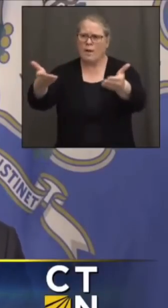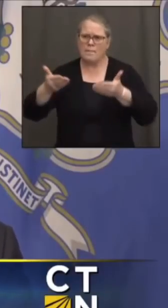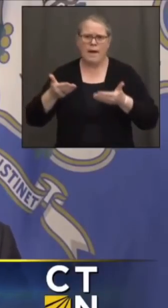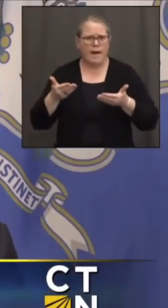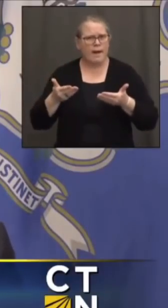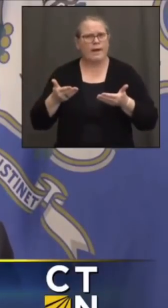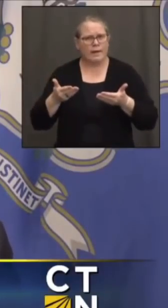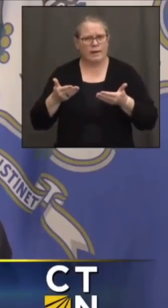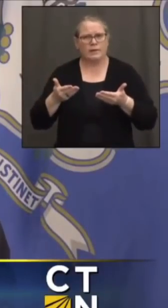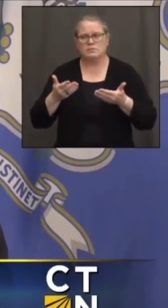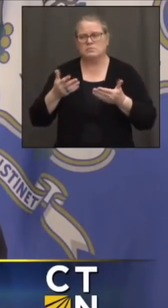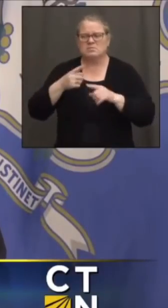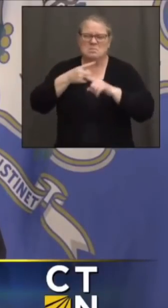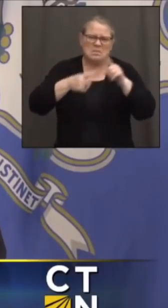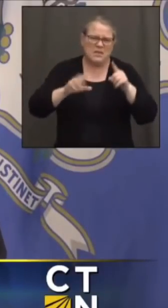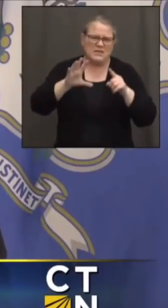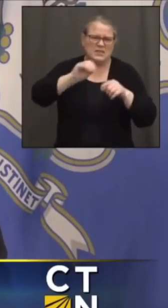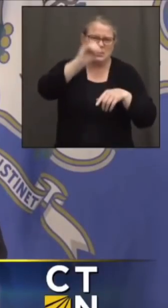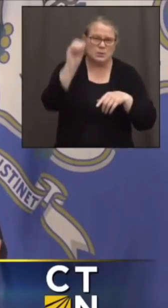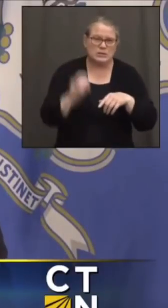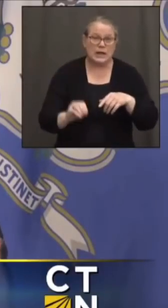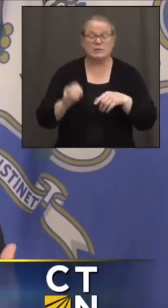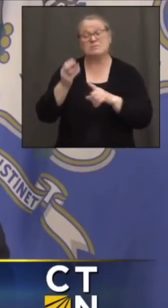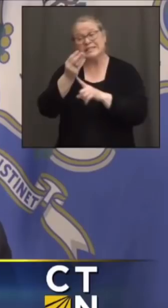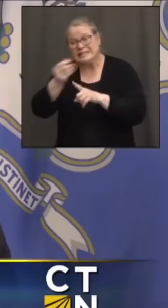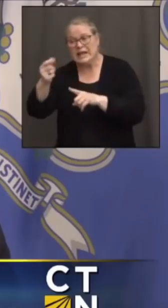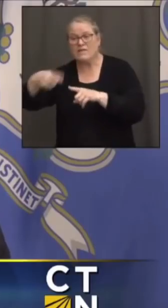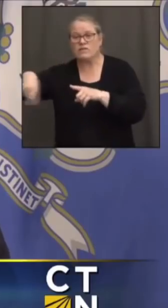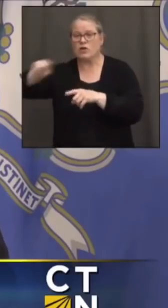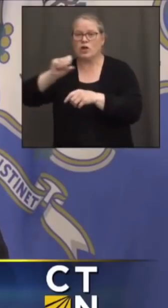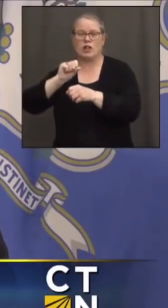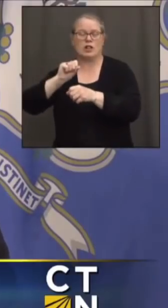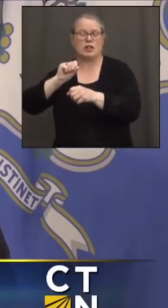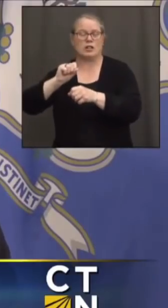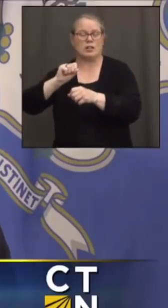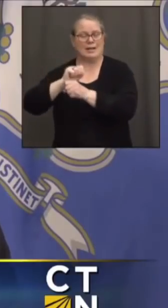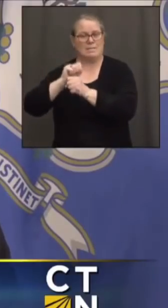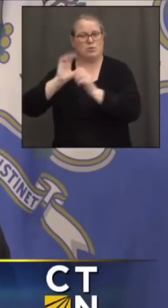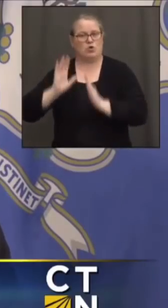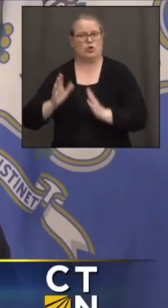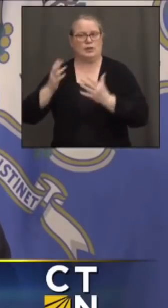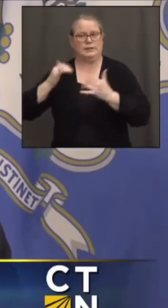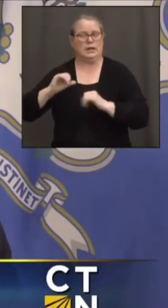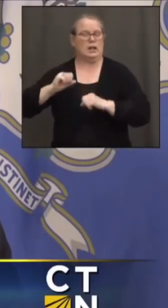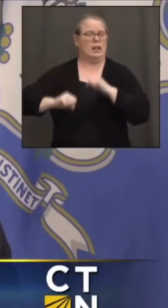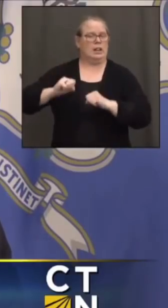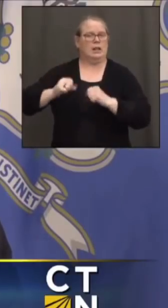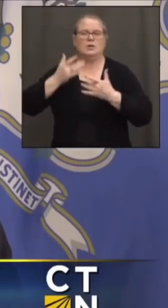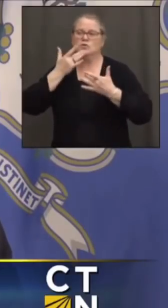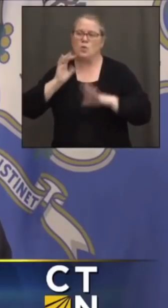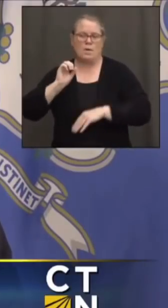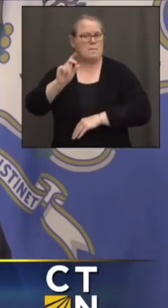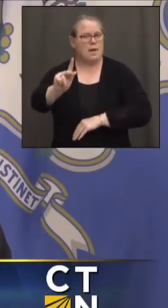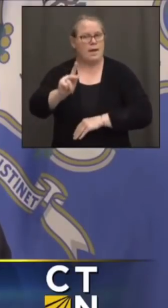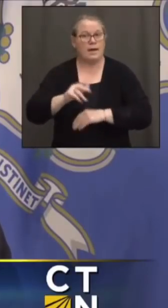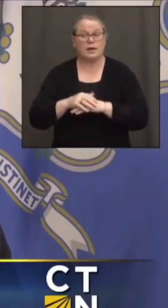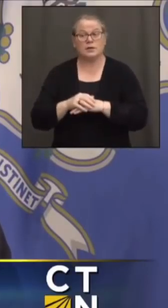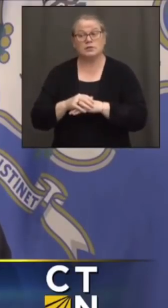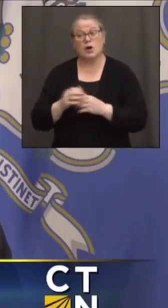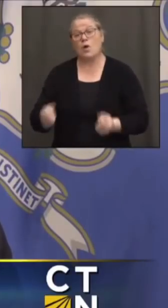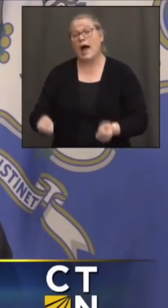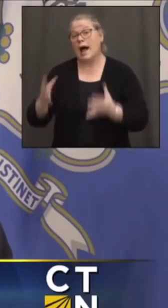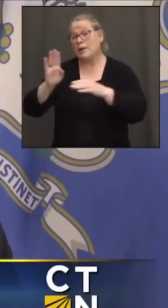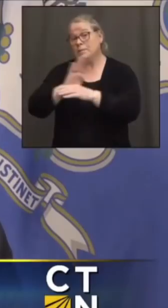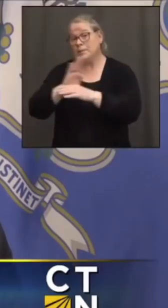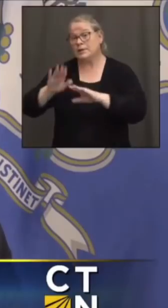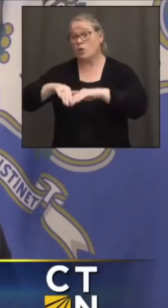back at 50%, I think you're finding a number of employees are still a little hesitant to come back. So I can't tell you how many are at full throttle